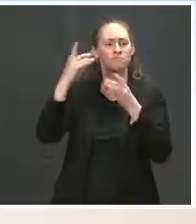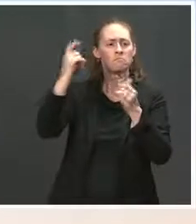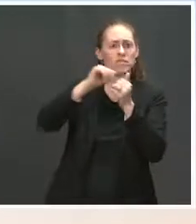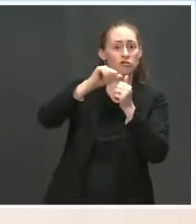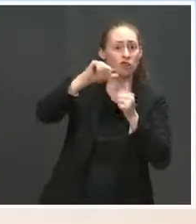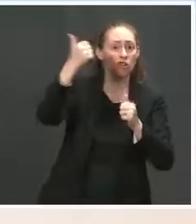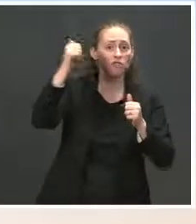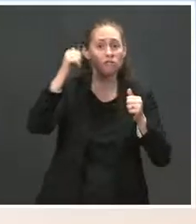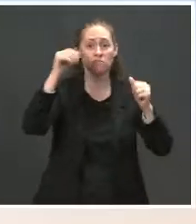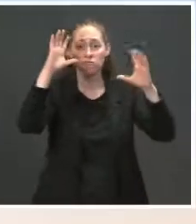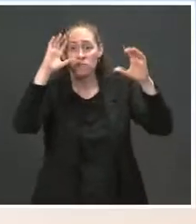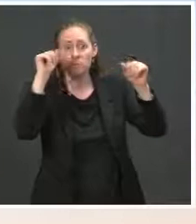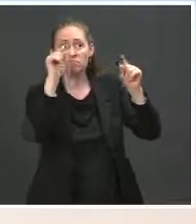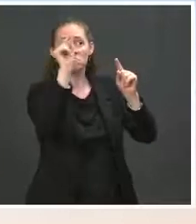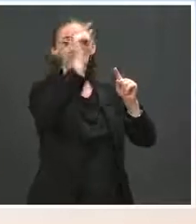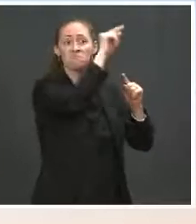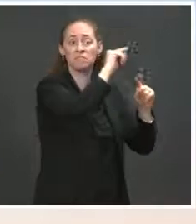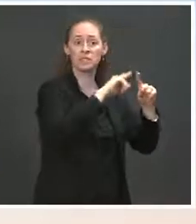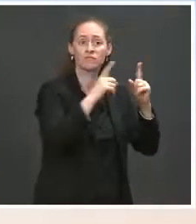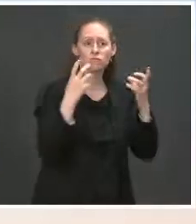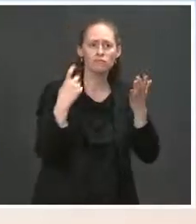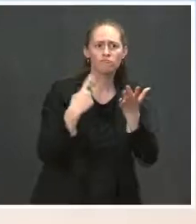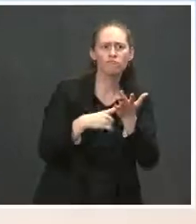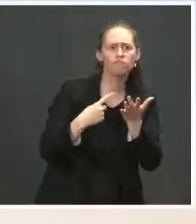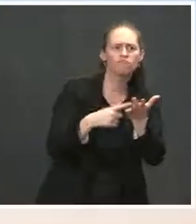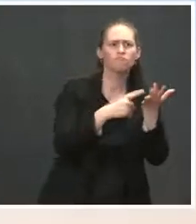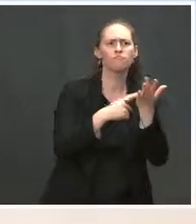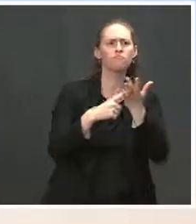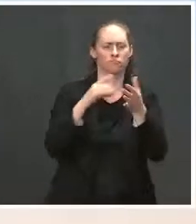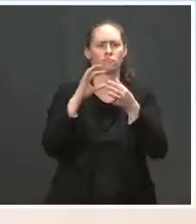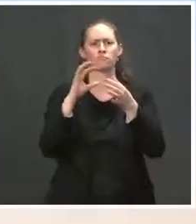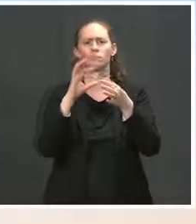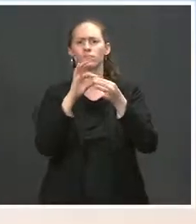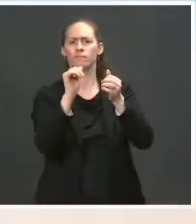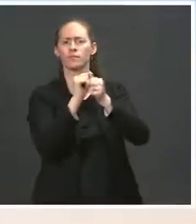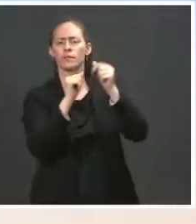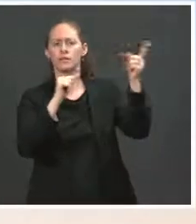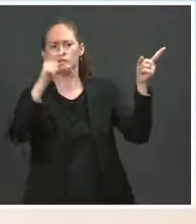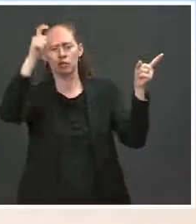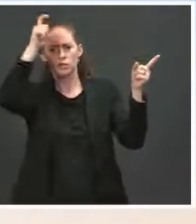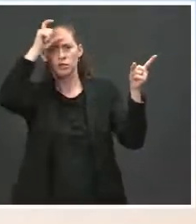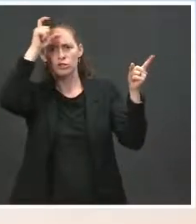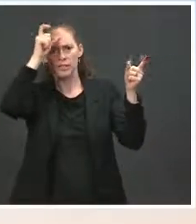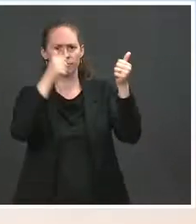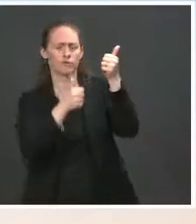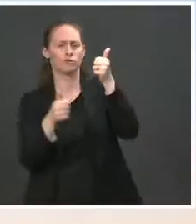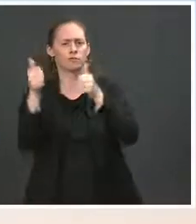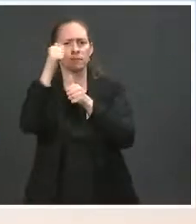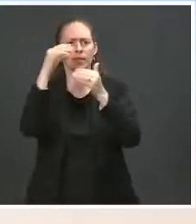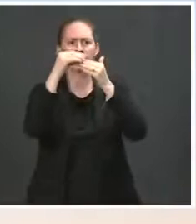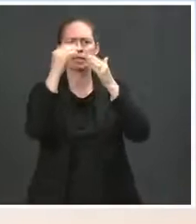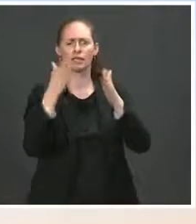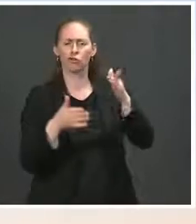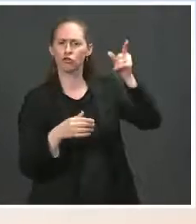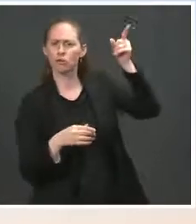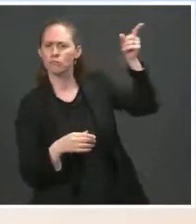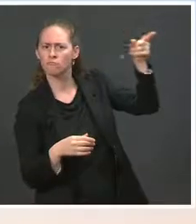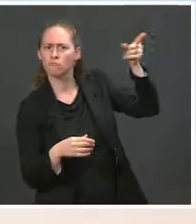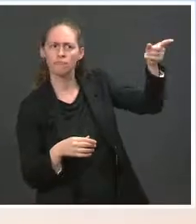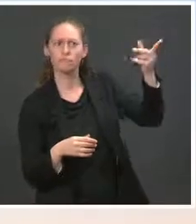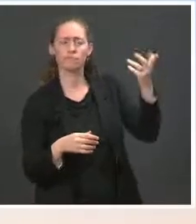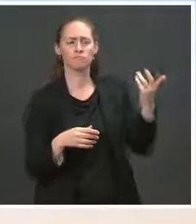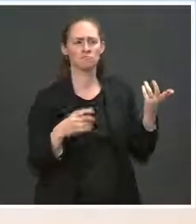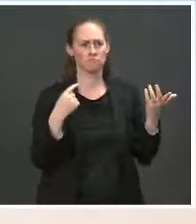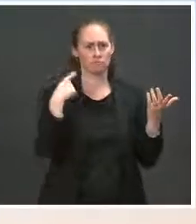that, the Turkish Foreign Minister said earlier this week that if President Biden goes forward with his